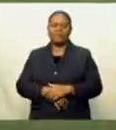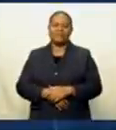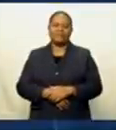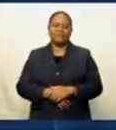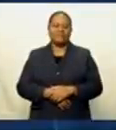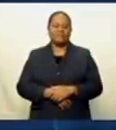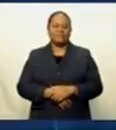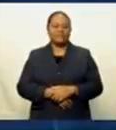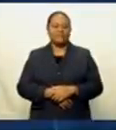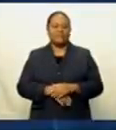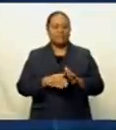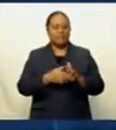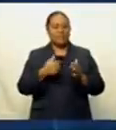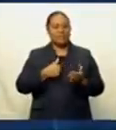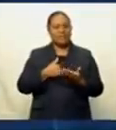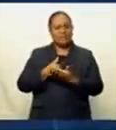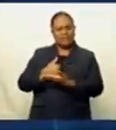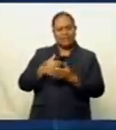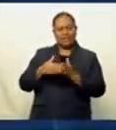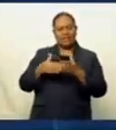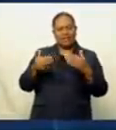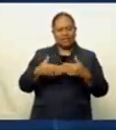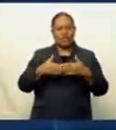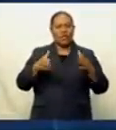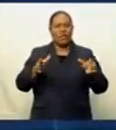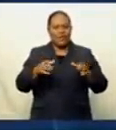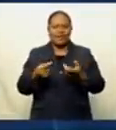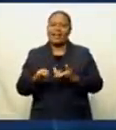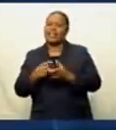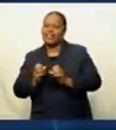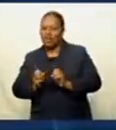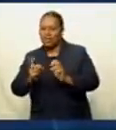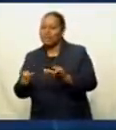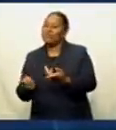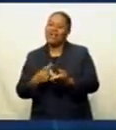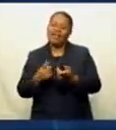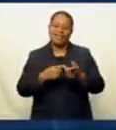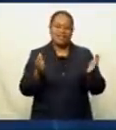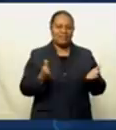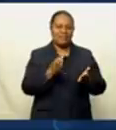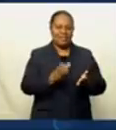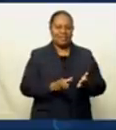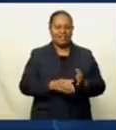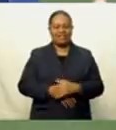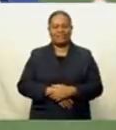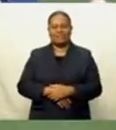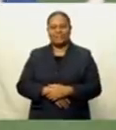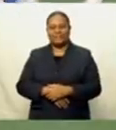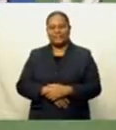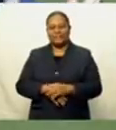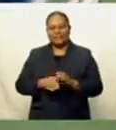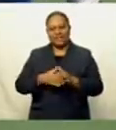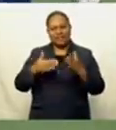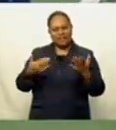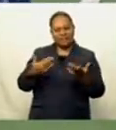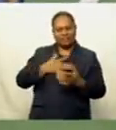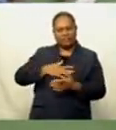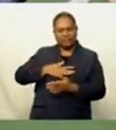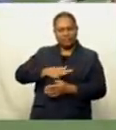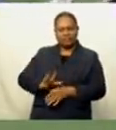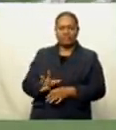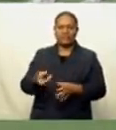for me it'll open another opportunities for other players that's been hired for the